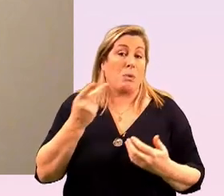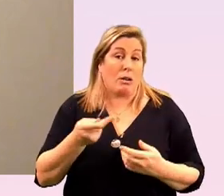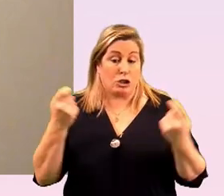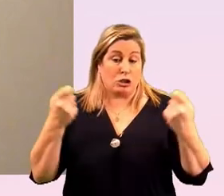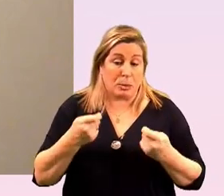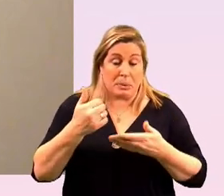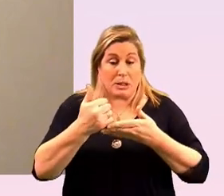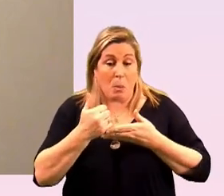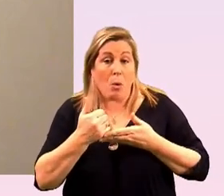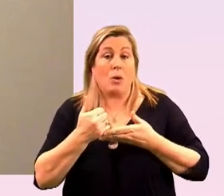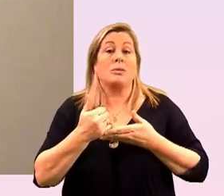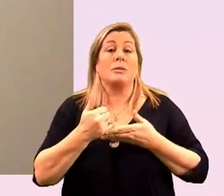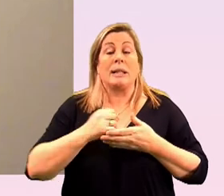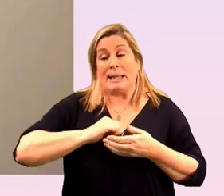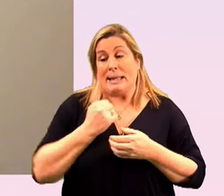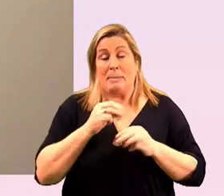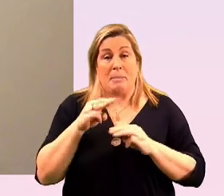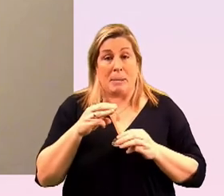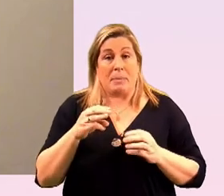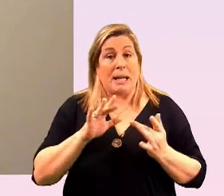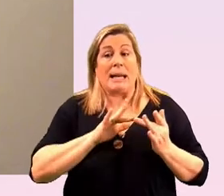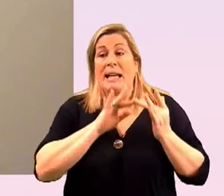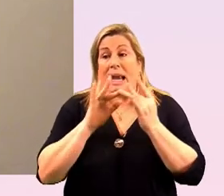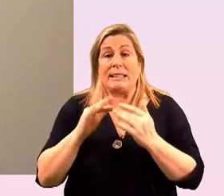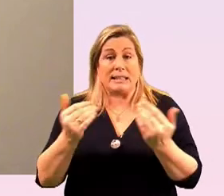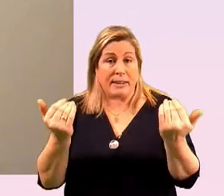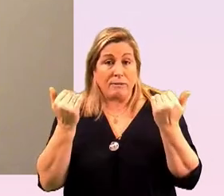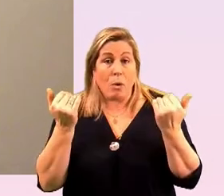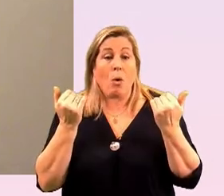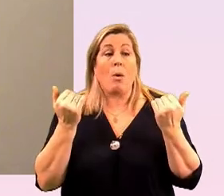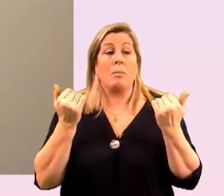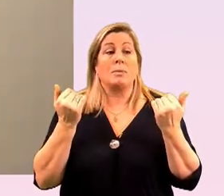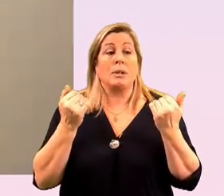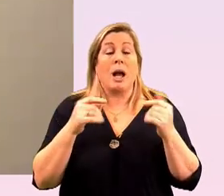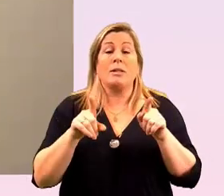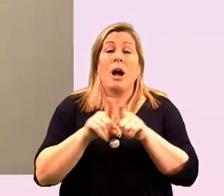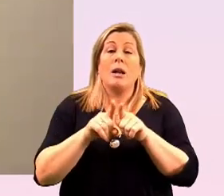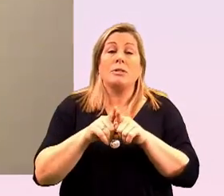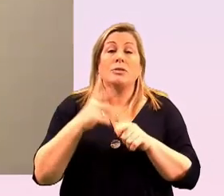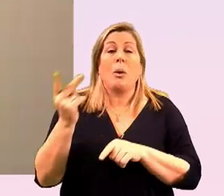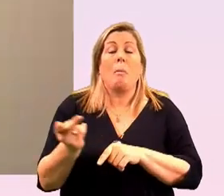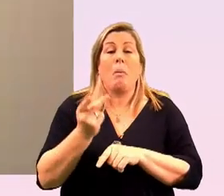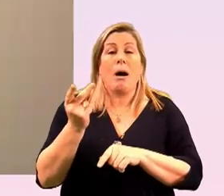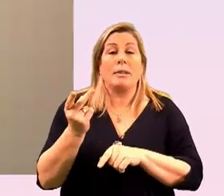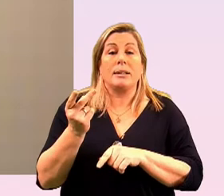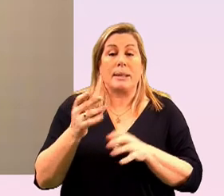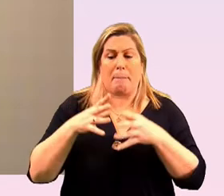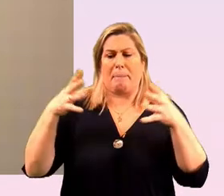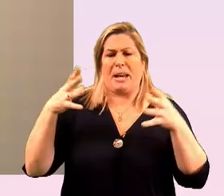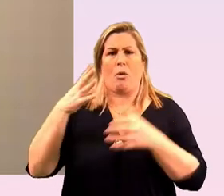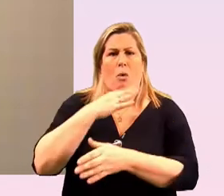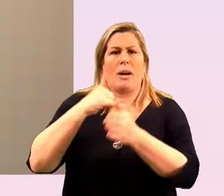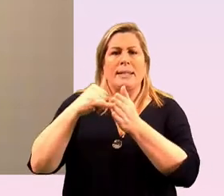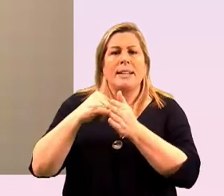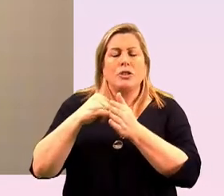support and keeping people connected informed but then also partnering uh bigger organizations